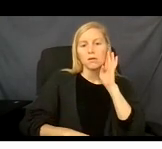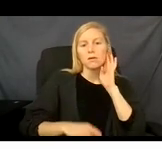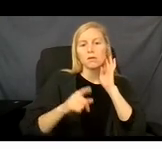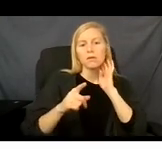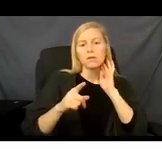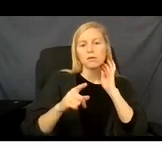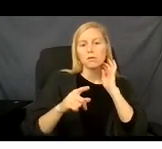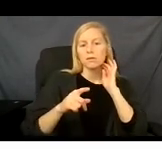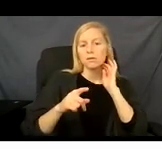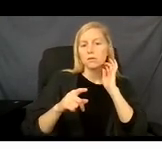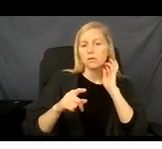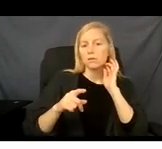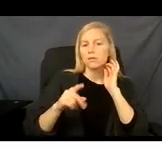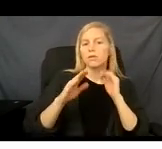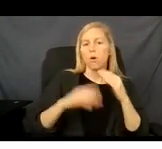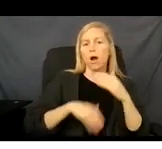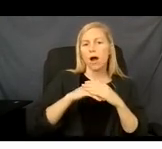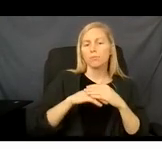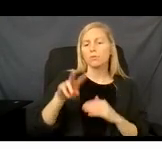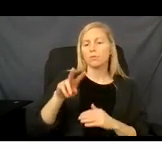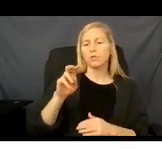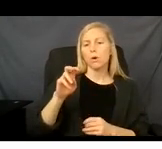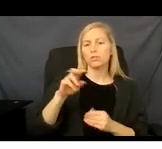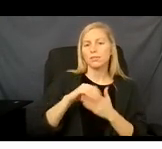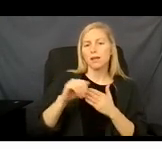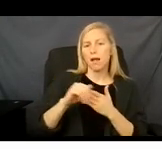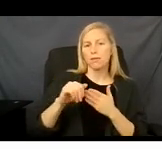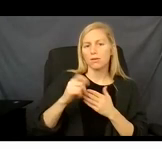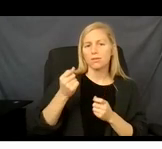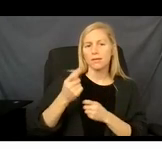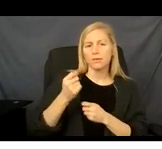Now, on my next slide, I have the co-pay charts for Medicaid.